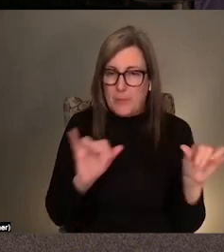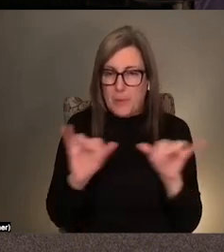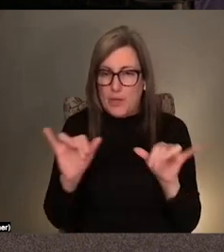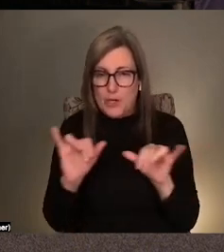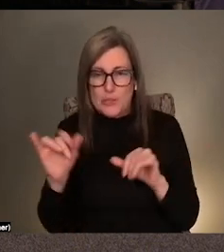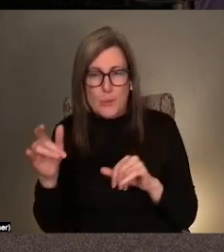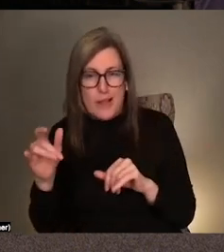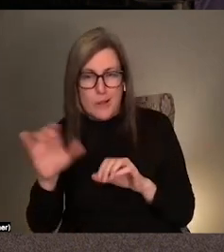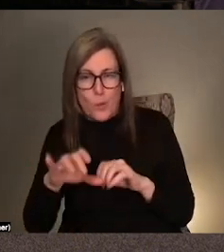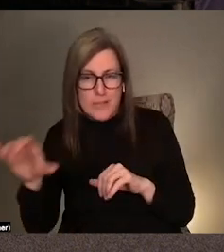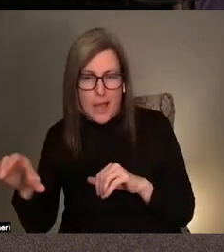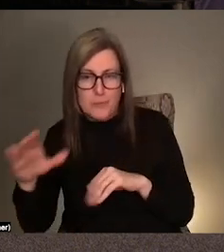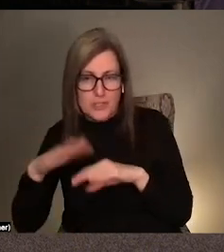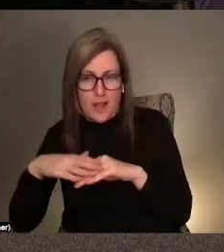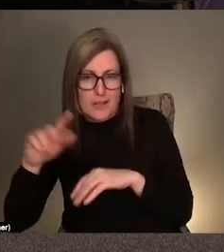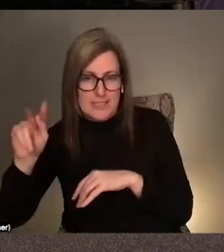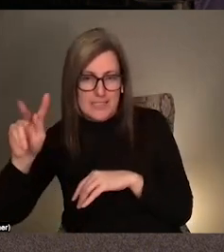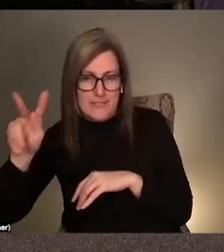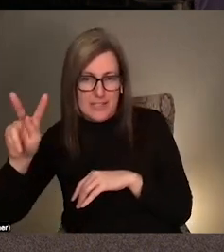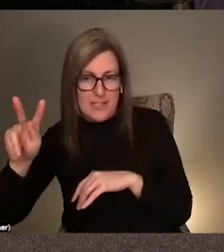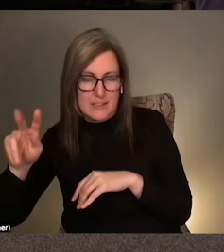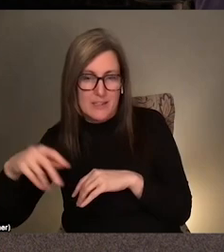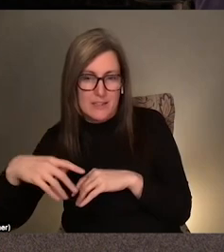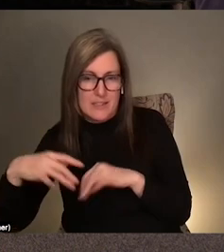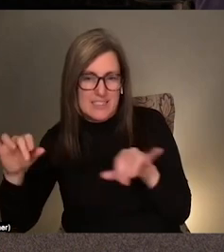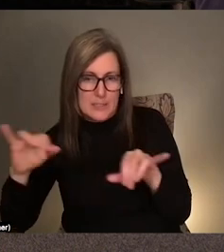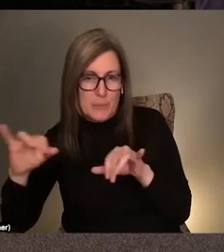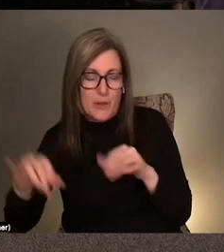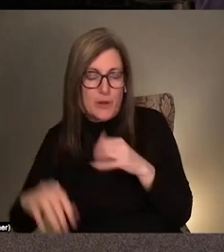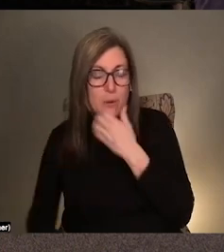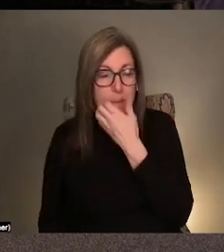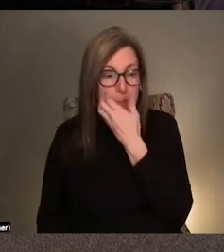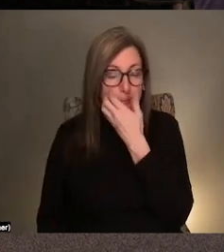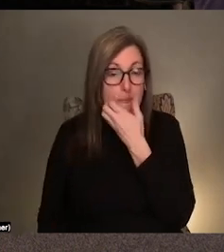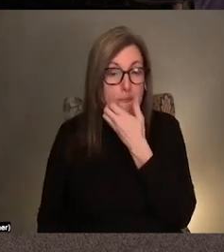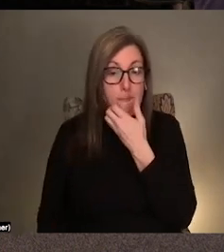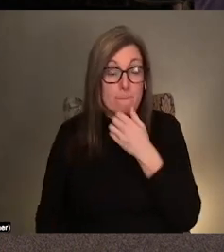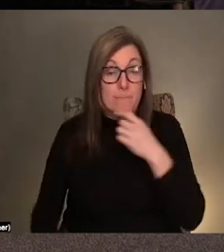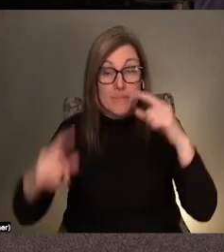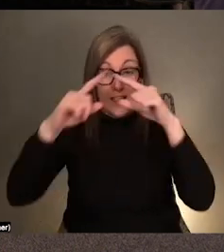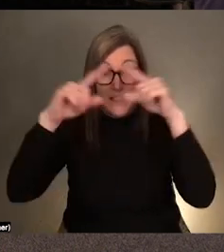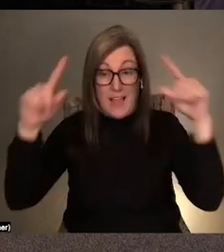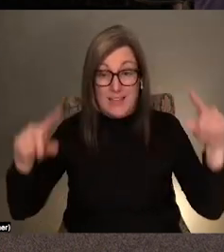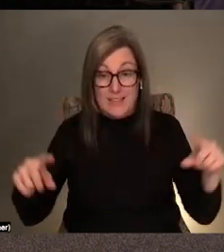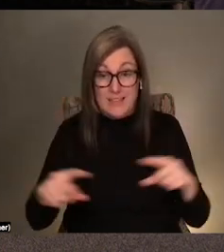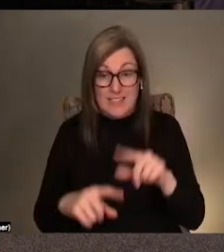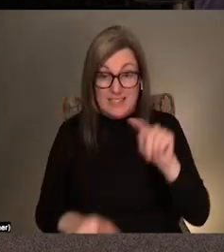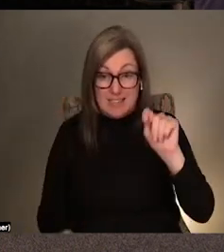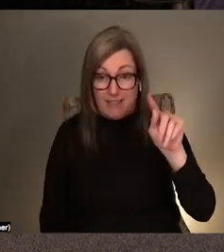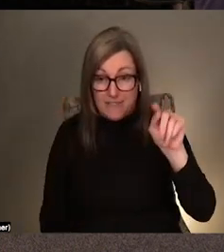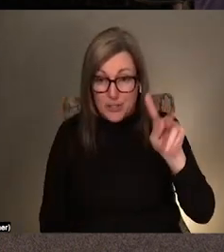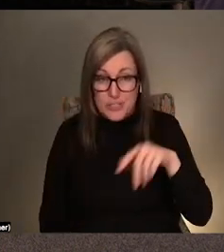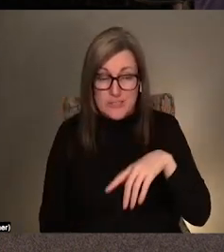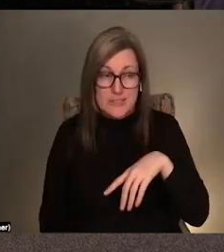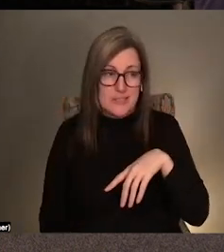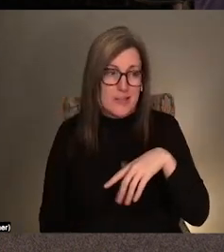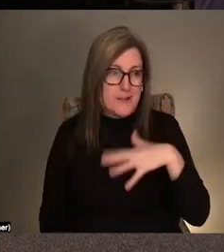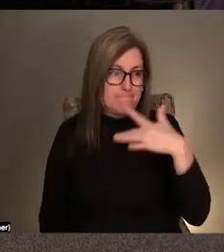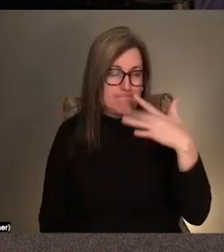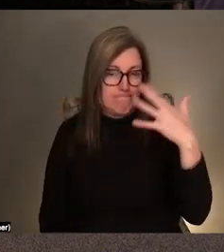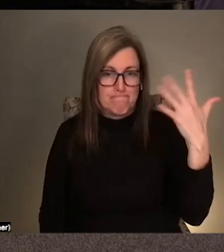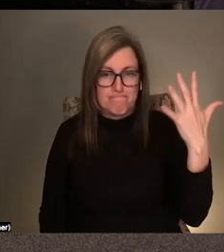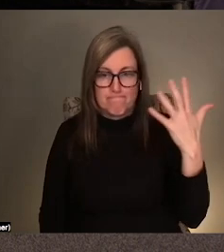TV. Yeah. As, as if you were watching TV and also, I mean, televisions and just, um, you know,